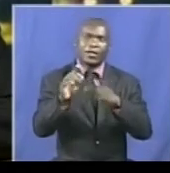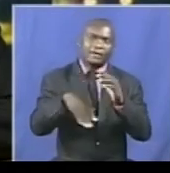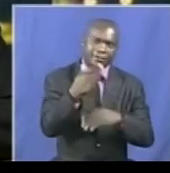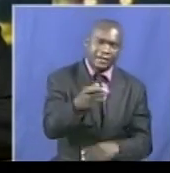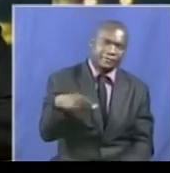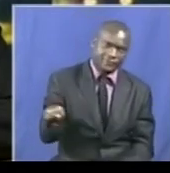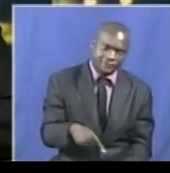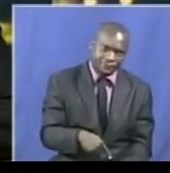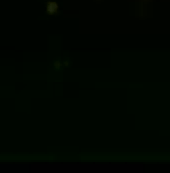messages. Thank you.